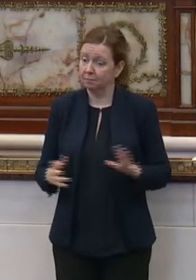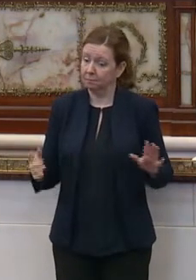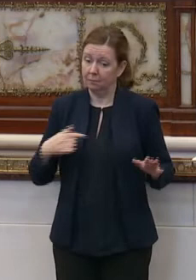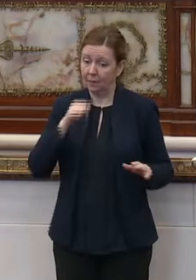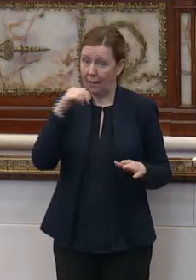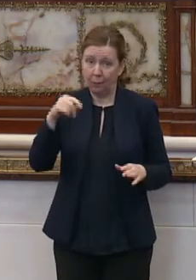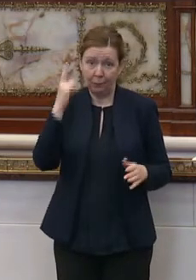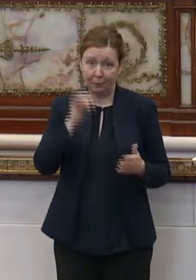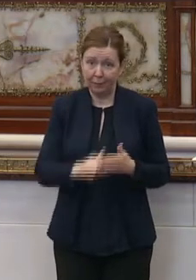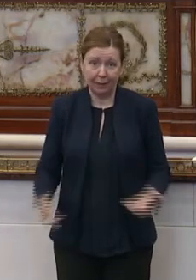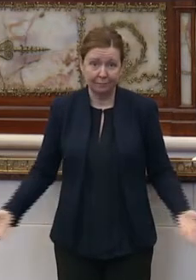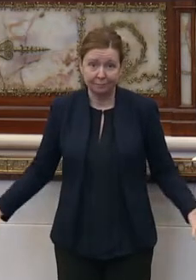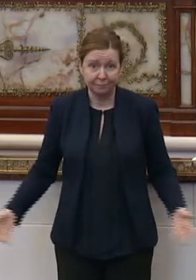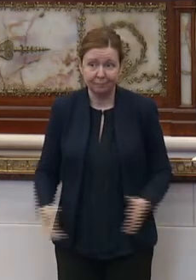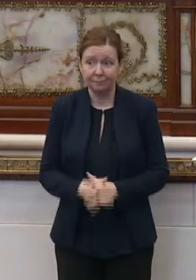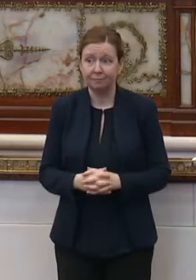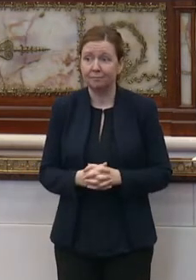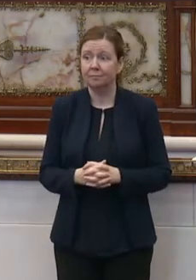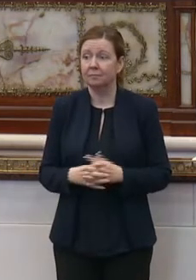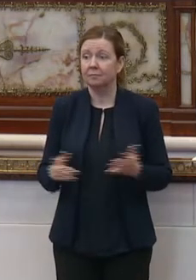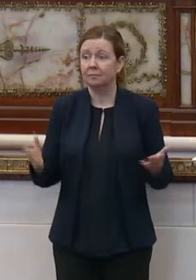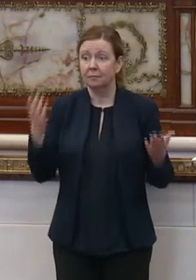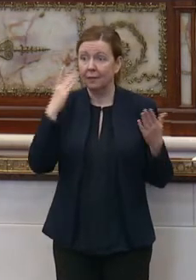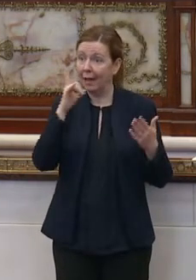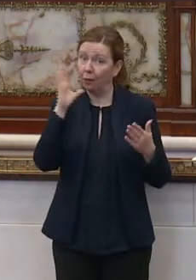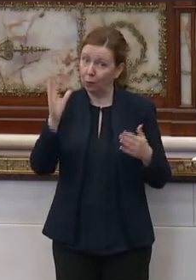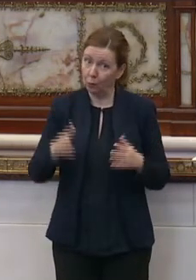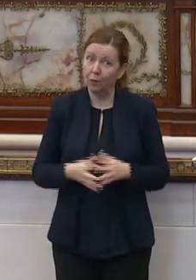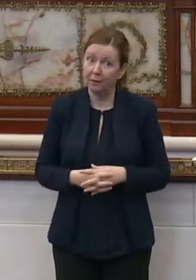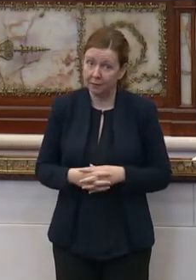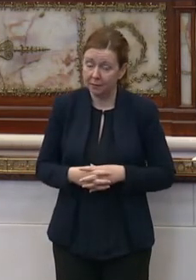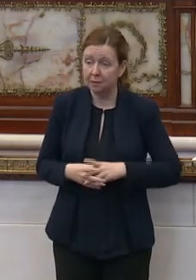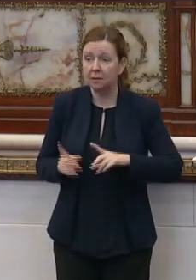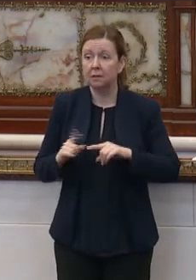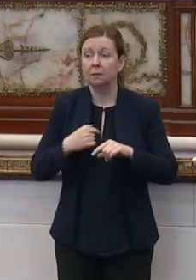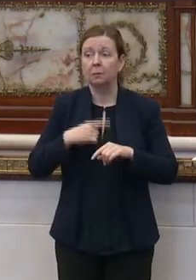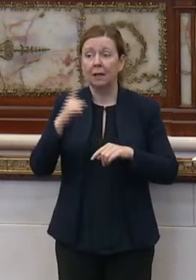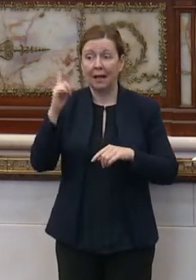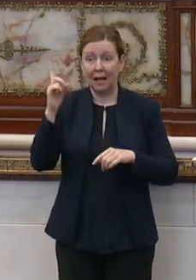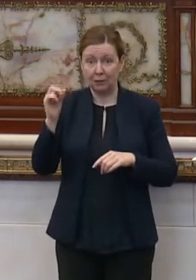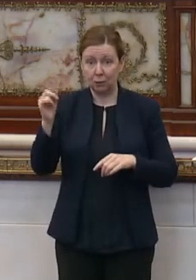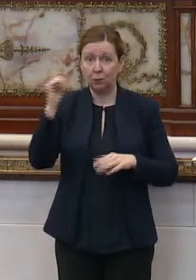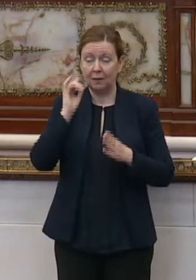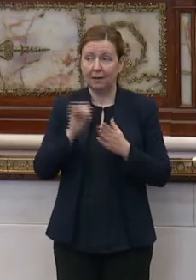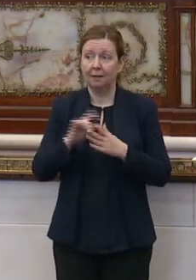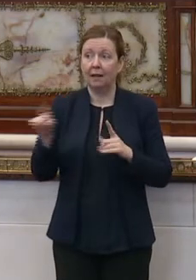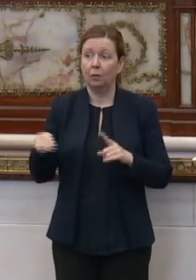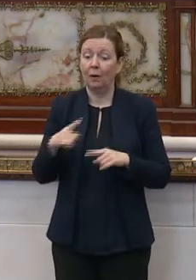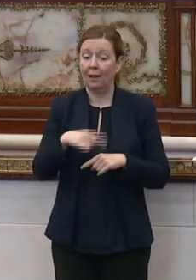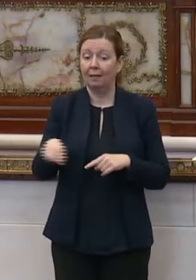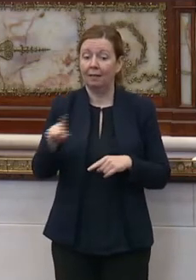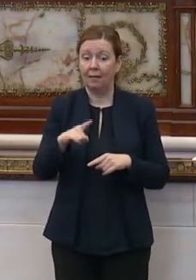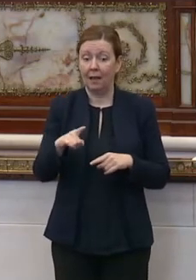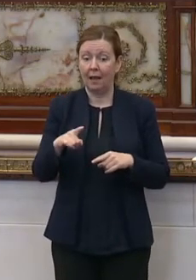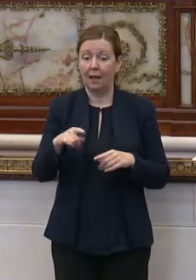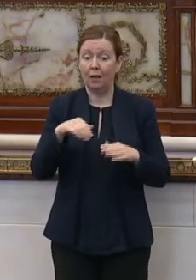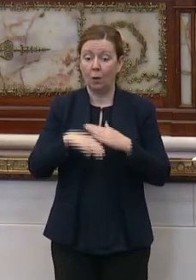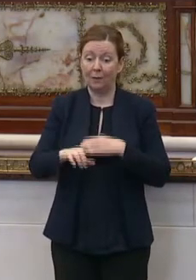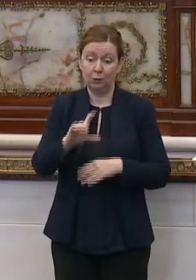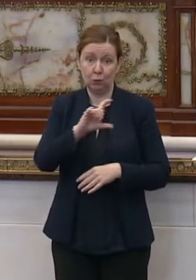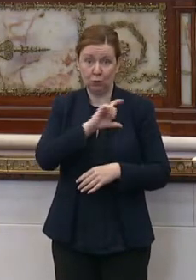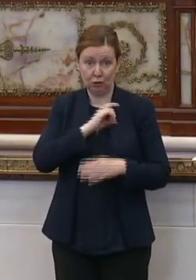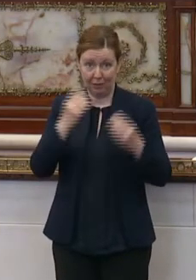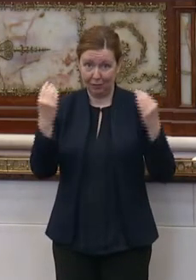I wouldn't pay for it. I don't know who would. What I do think is that when they go into sheriff sale,